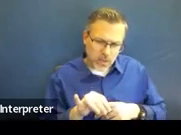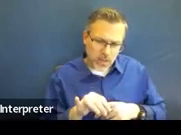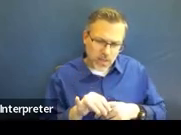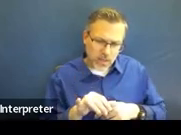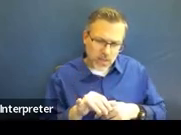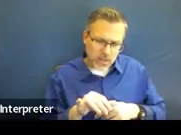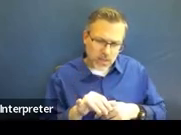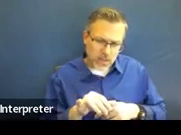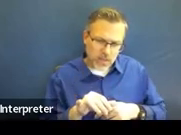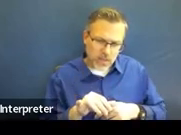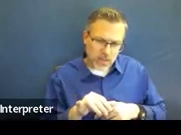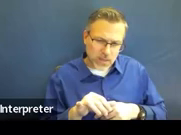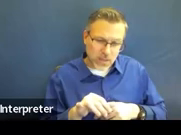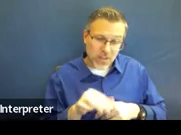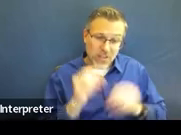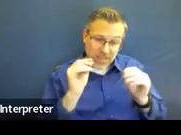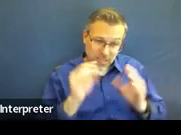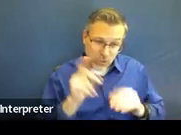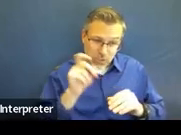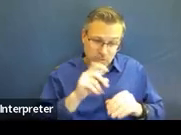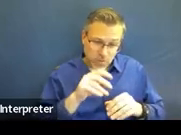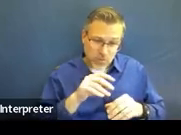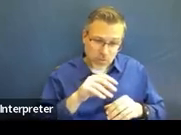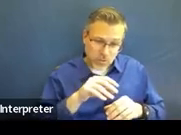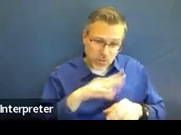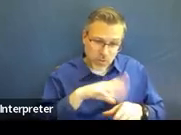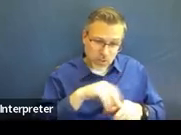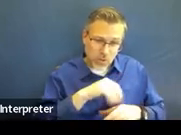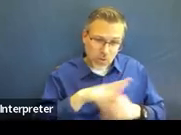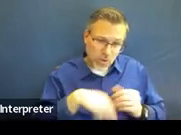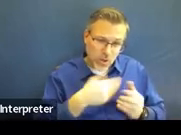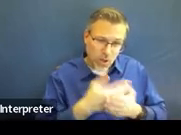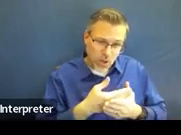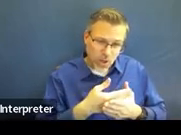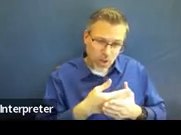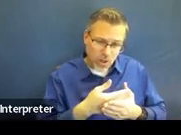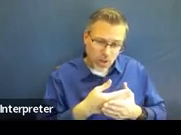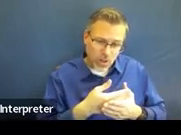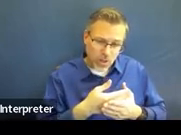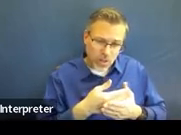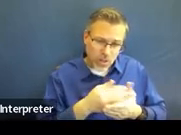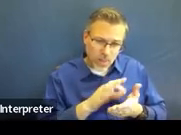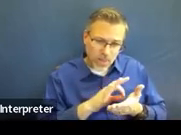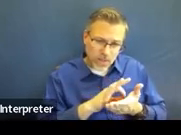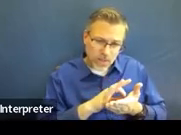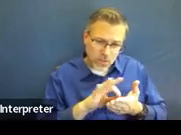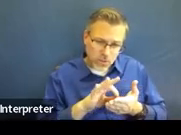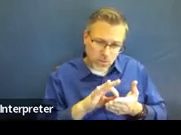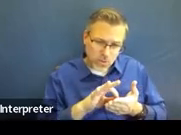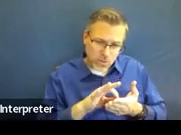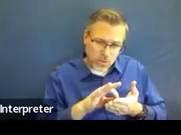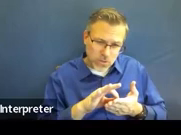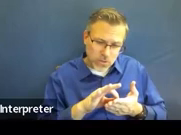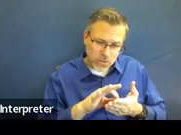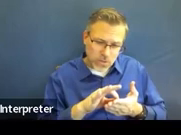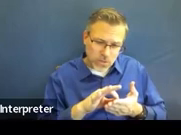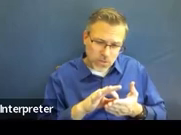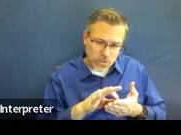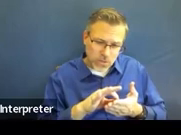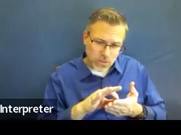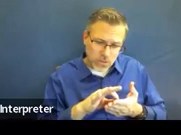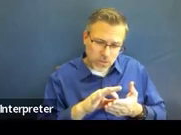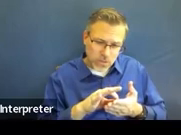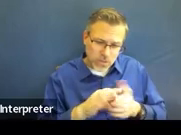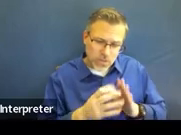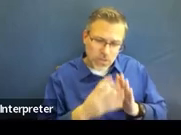all scores, written, makes for a long written notice. Excuse me, just a copy of the